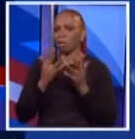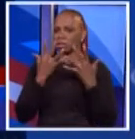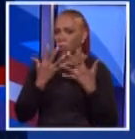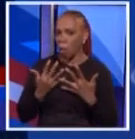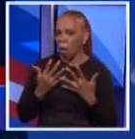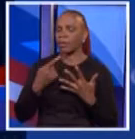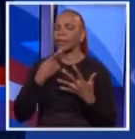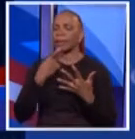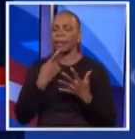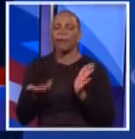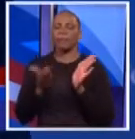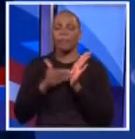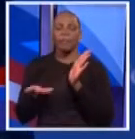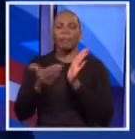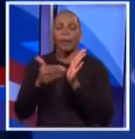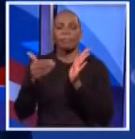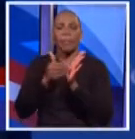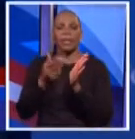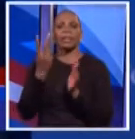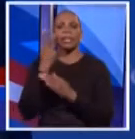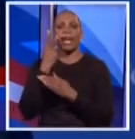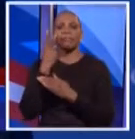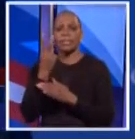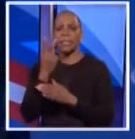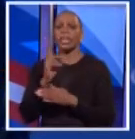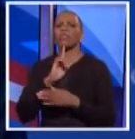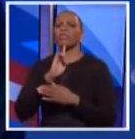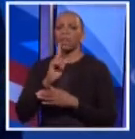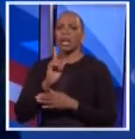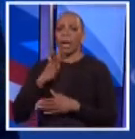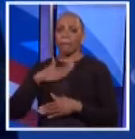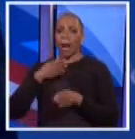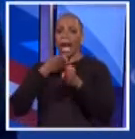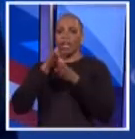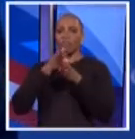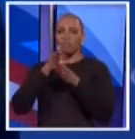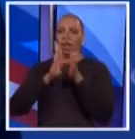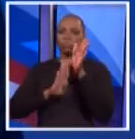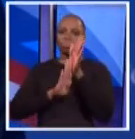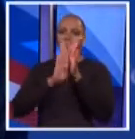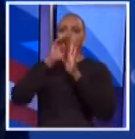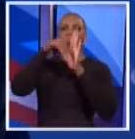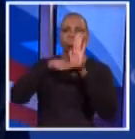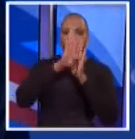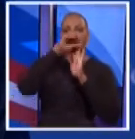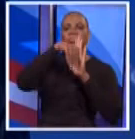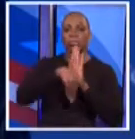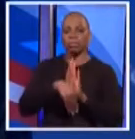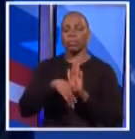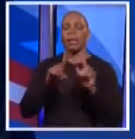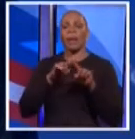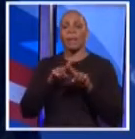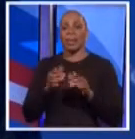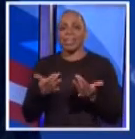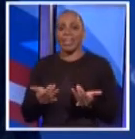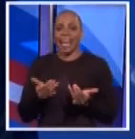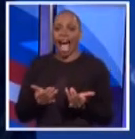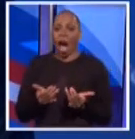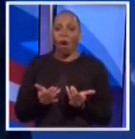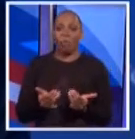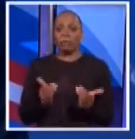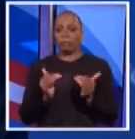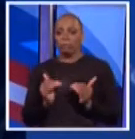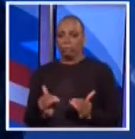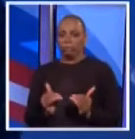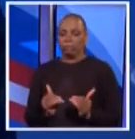repeatedly that I have seen peaks and valleys in my career. The view from the top of the peaks is wonderful. It's at the bottom, in the valleys, that you learn